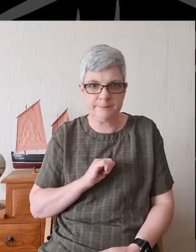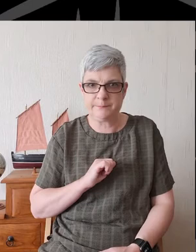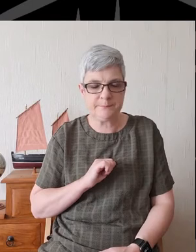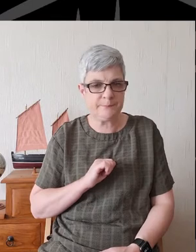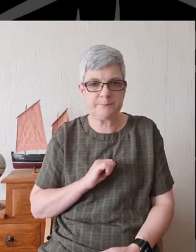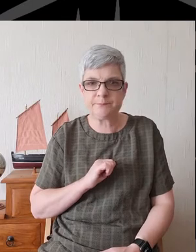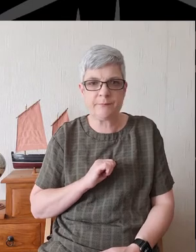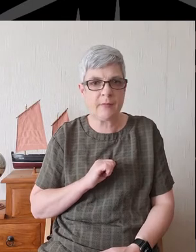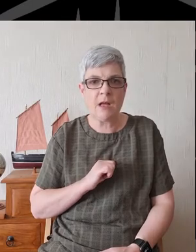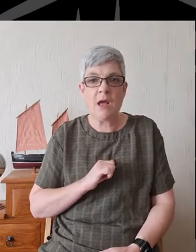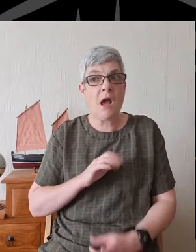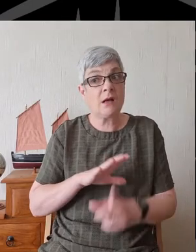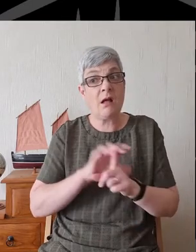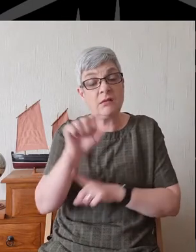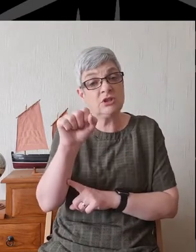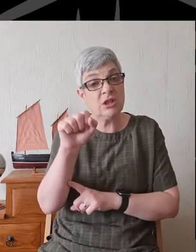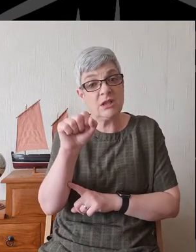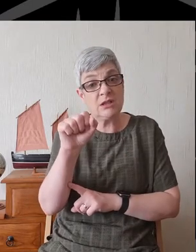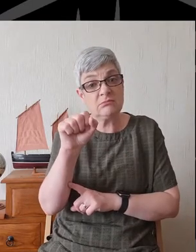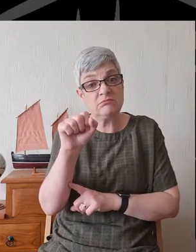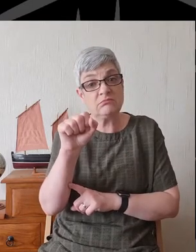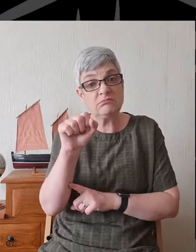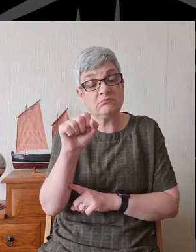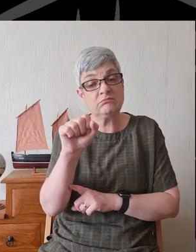a culture where the